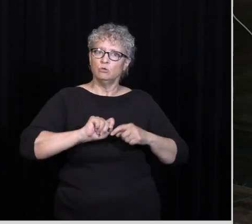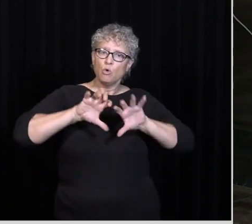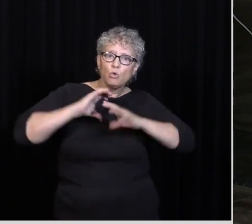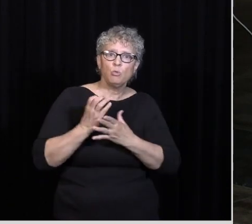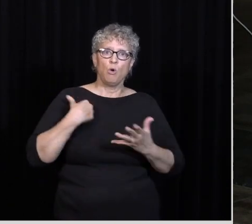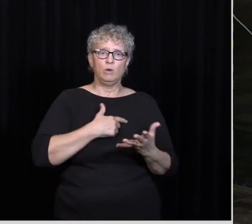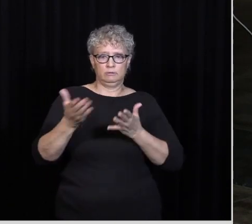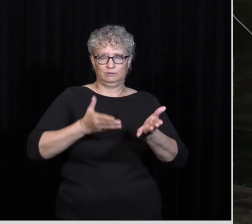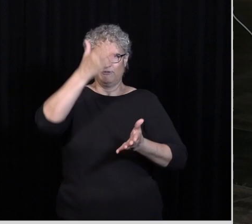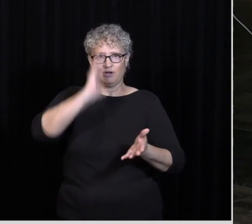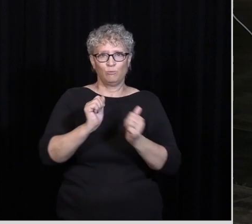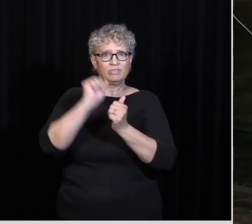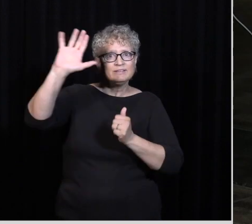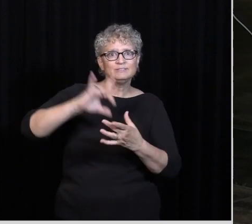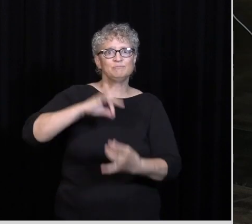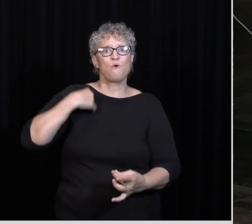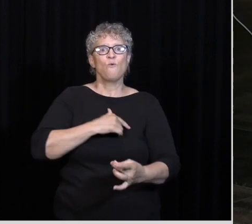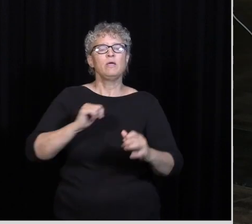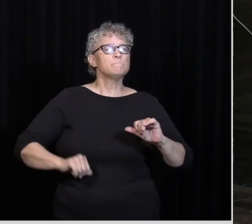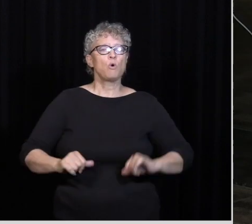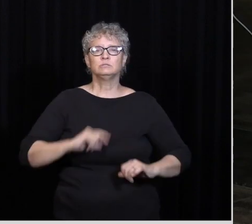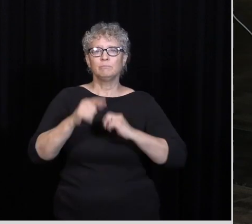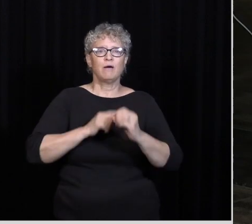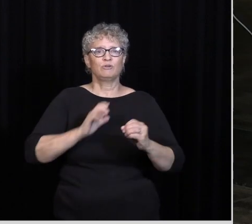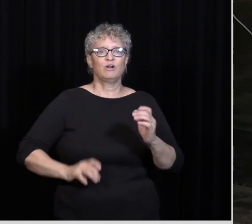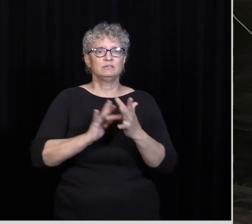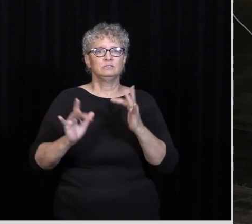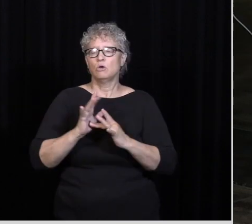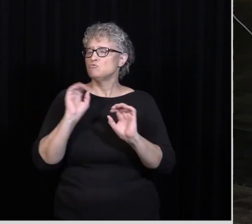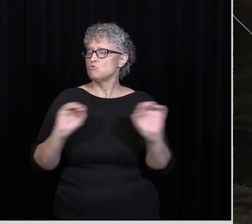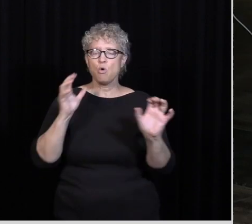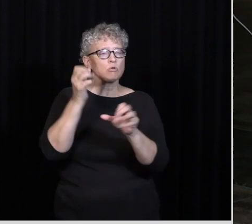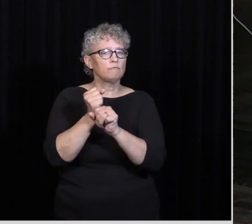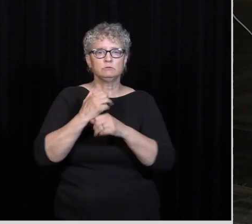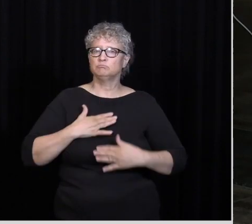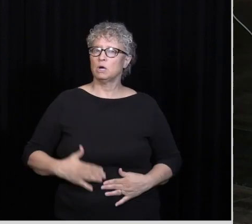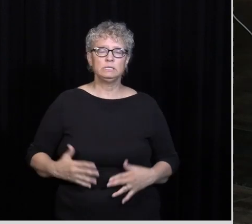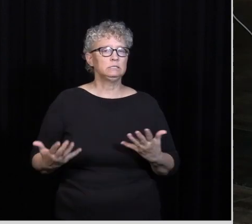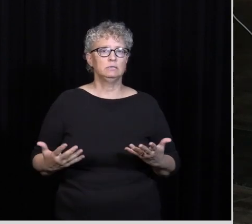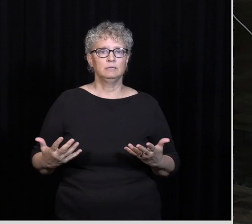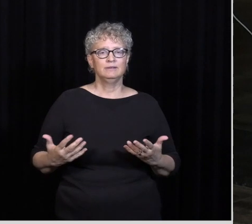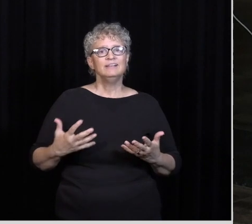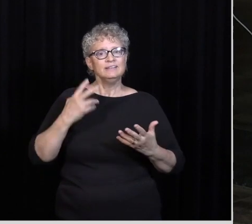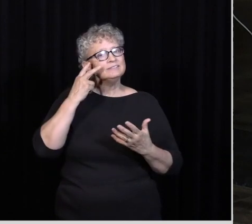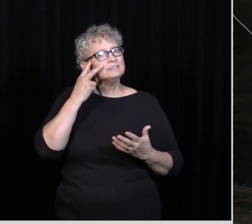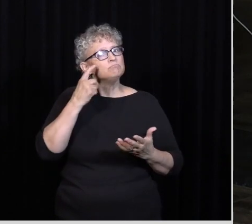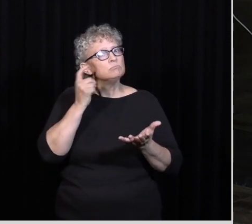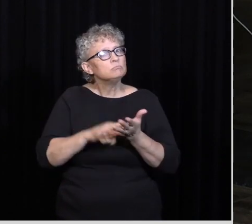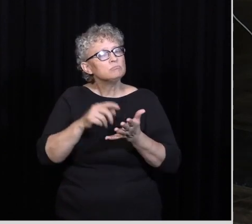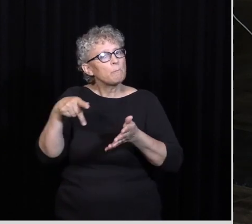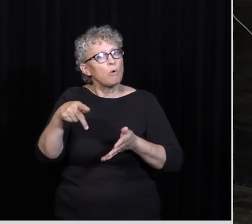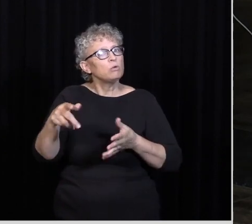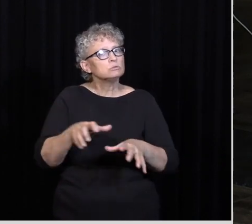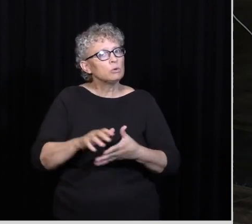who serve God By his spirit Who boast in Christ Jesus Who have put no confidence In the flesh I want you to notice What Paul is doing here Is he's making